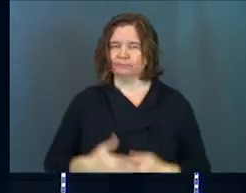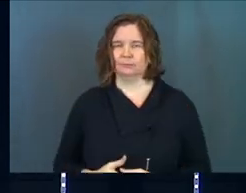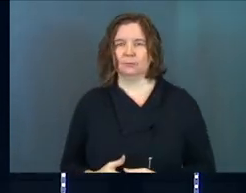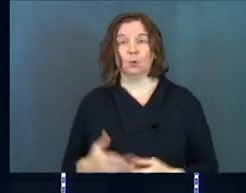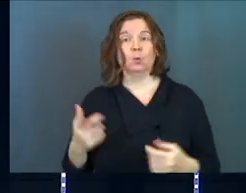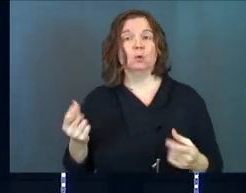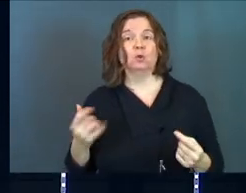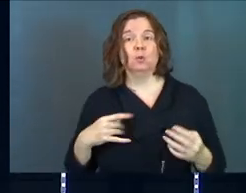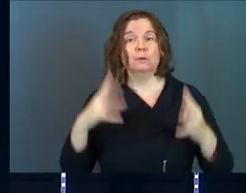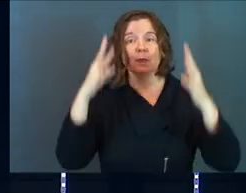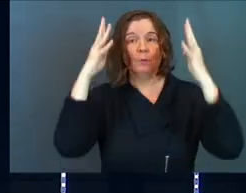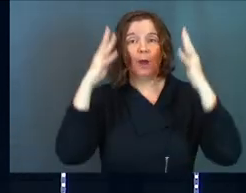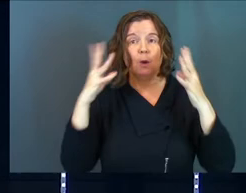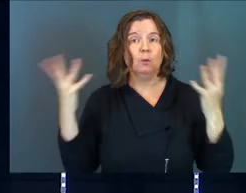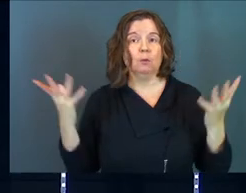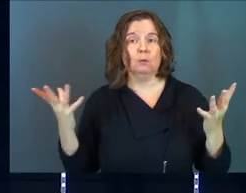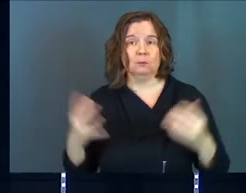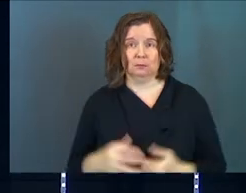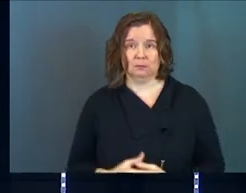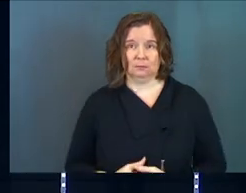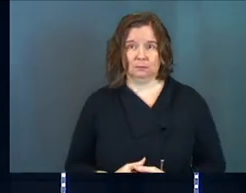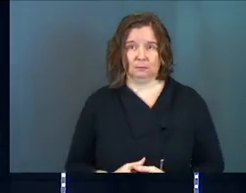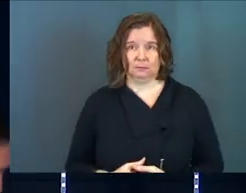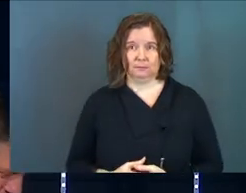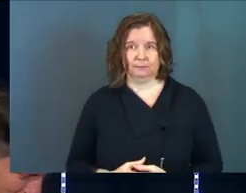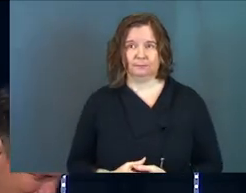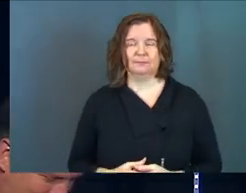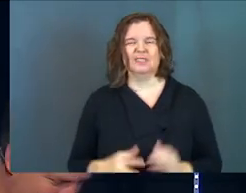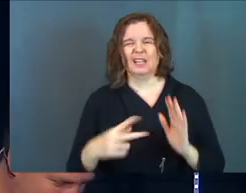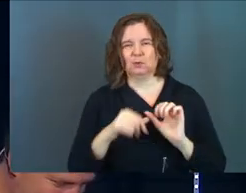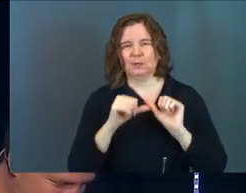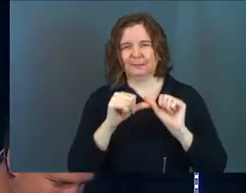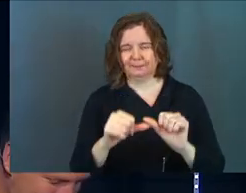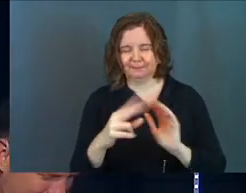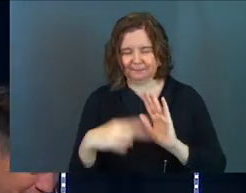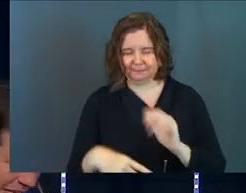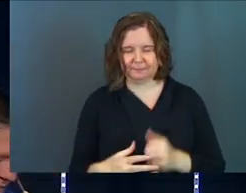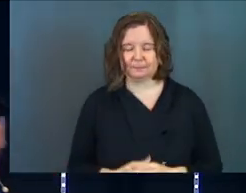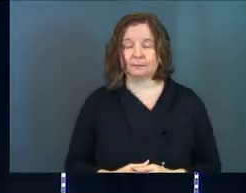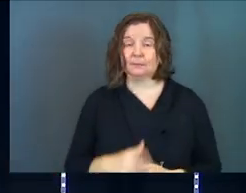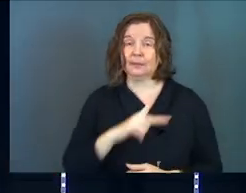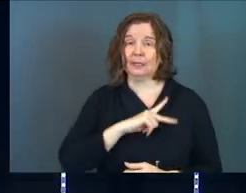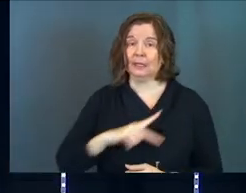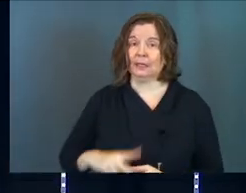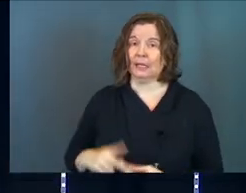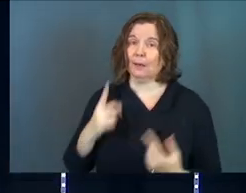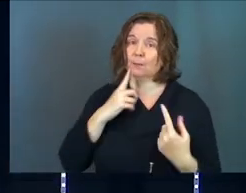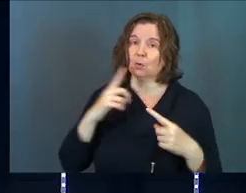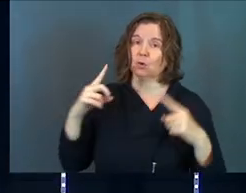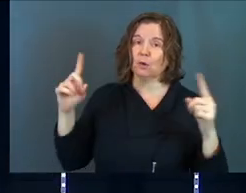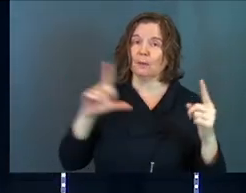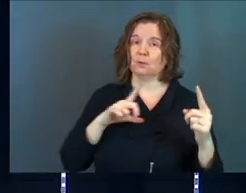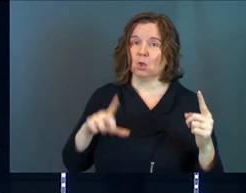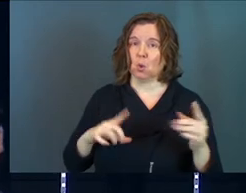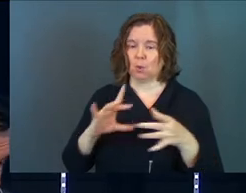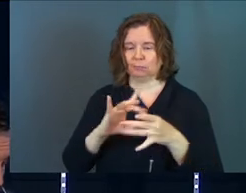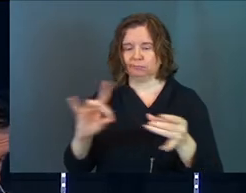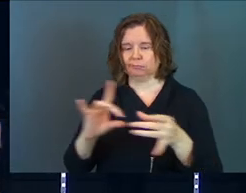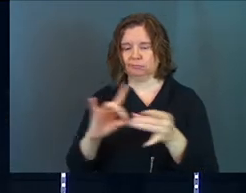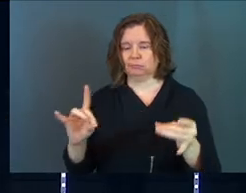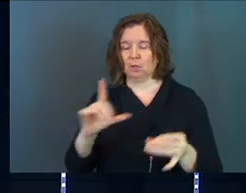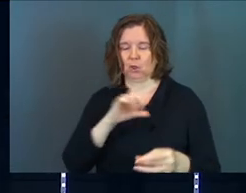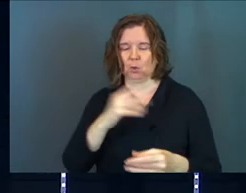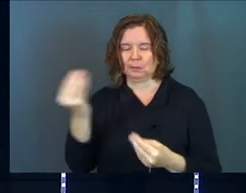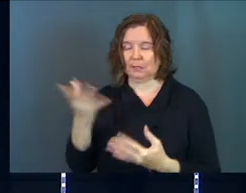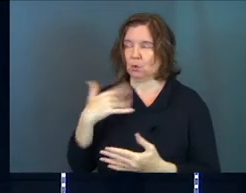What do we do with that crown? Okay, let's keep reading. The king proclaims the Lord's decree. The Lord